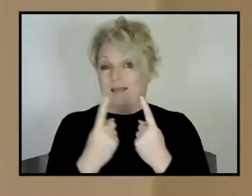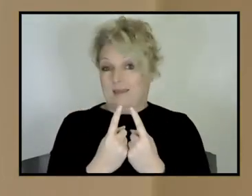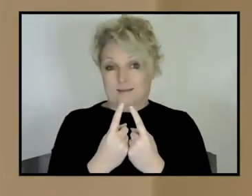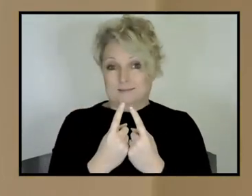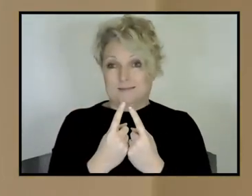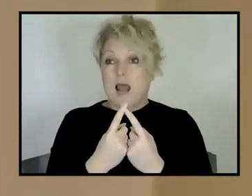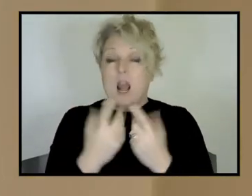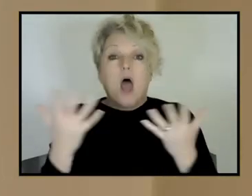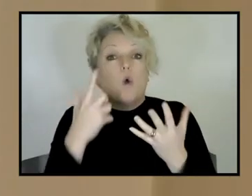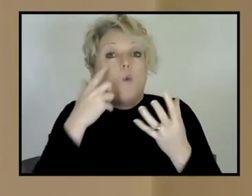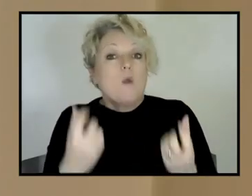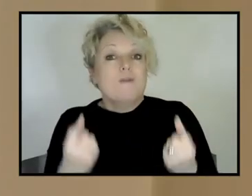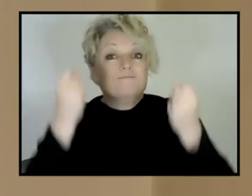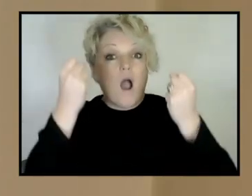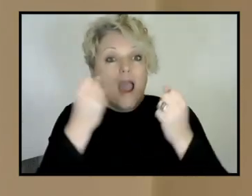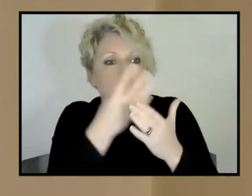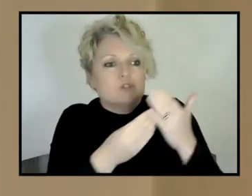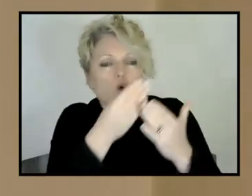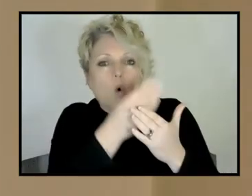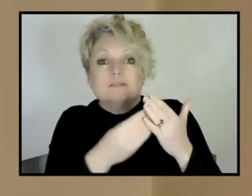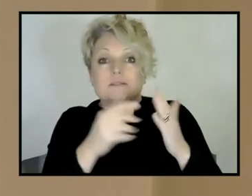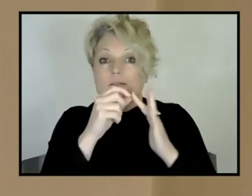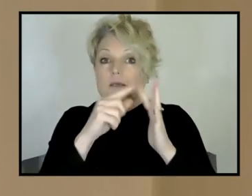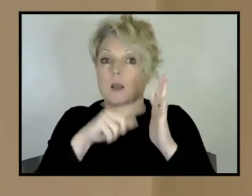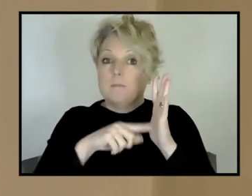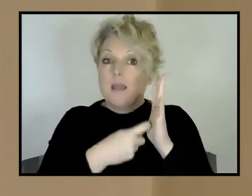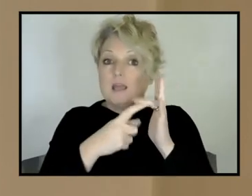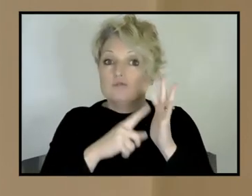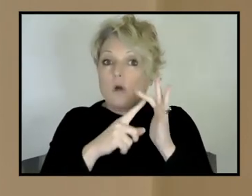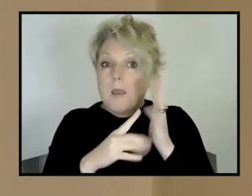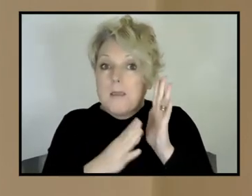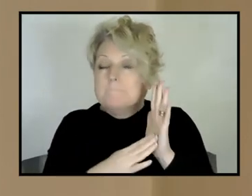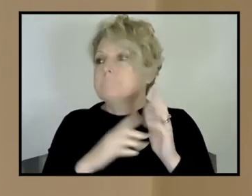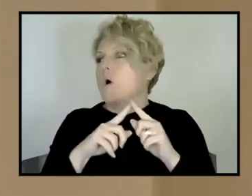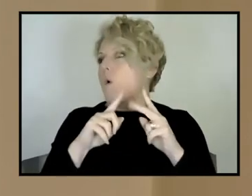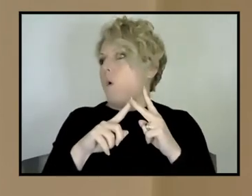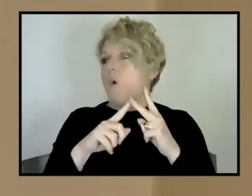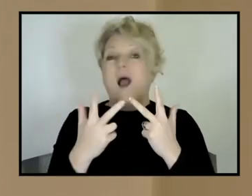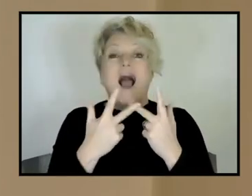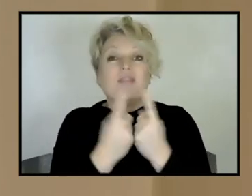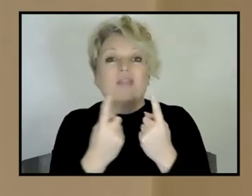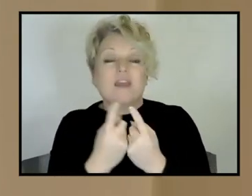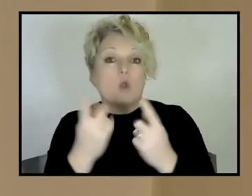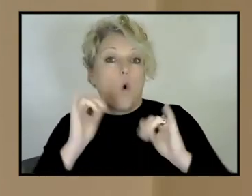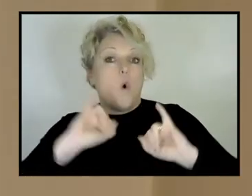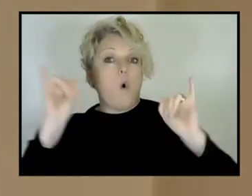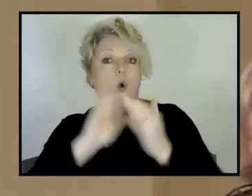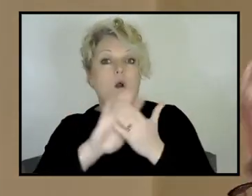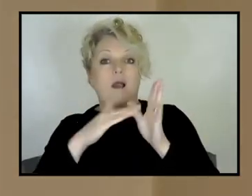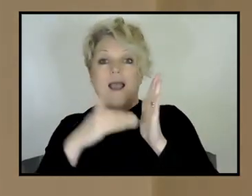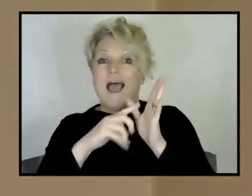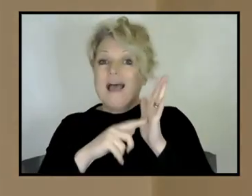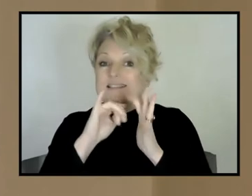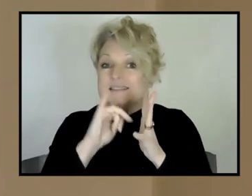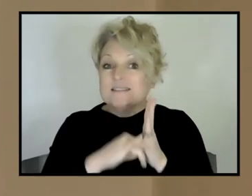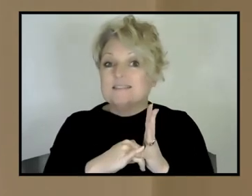resources, where we find petroleum basins and things, um, but also things like hazards, understanding geological hazards that face the